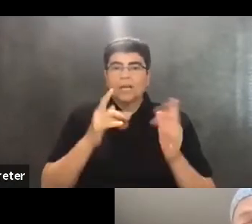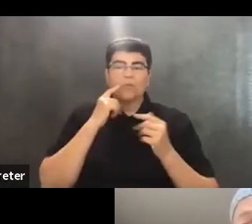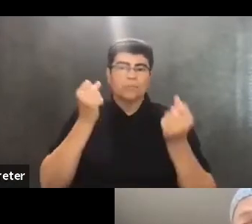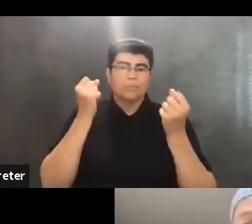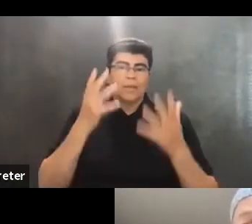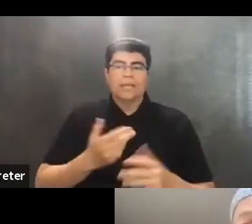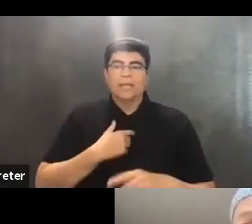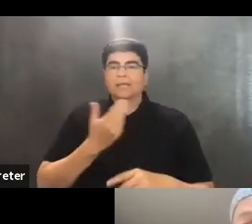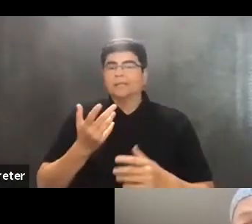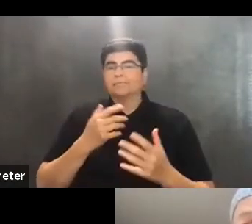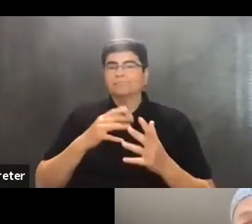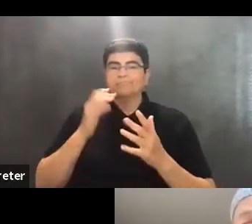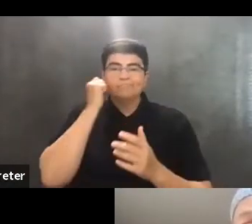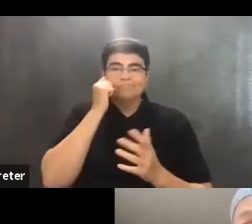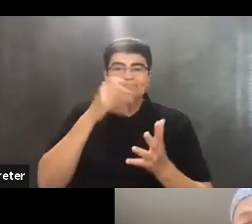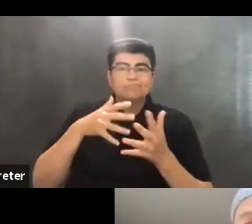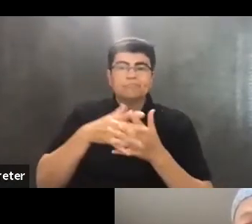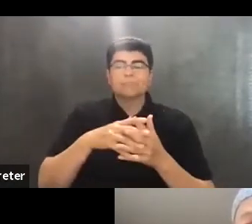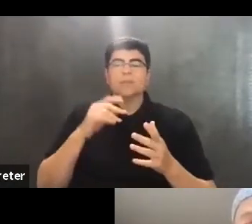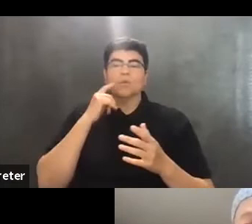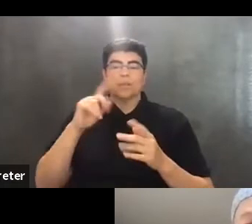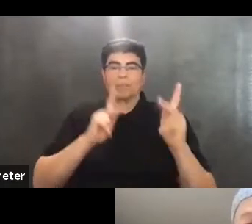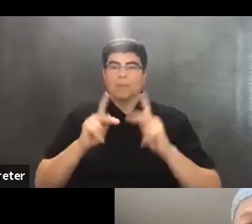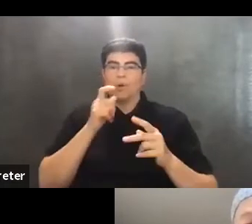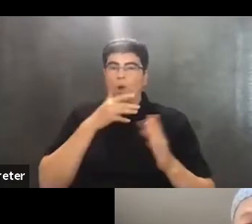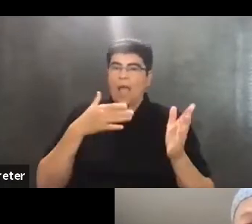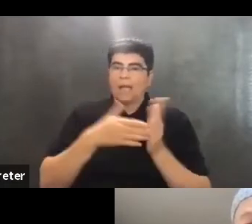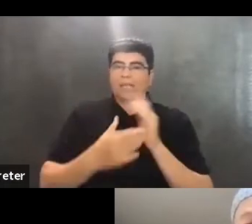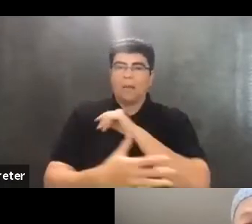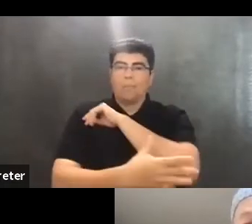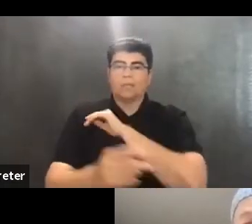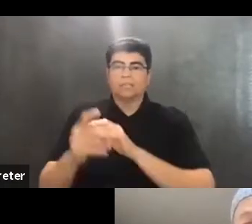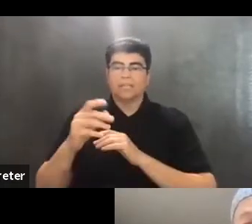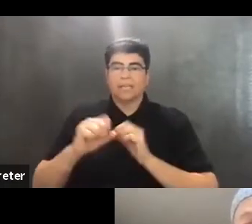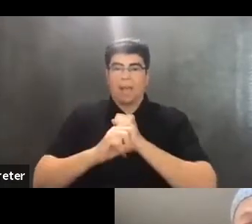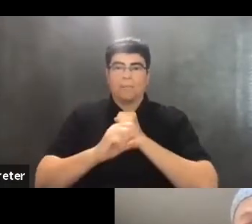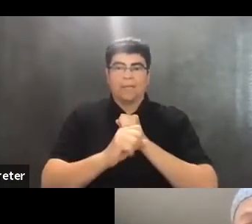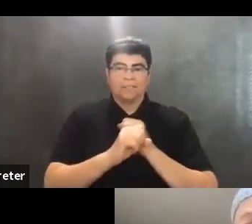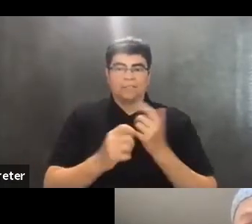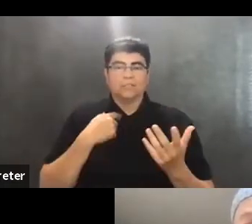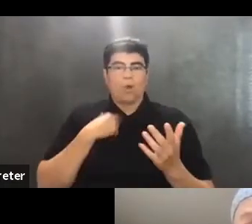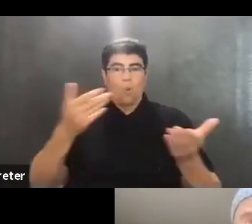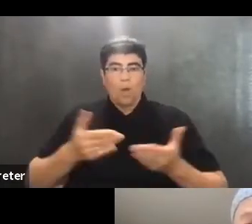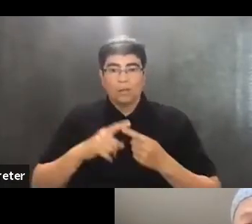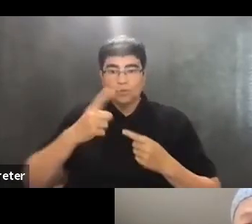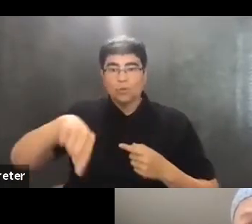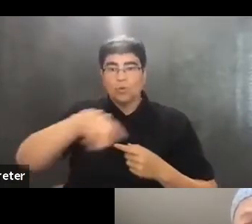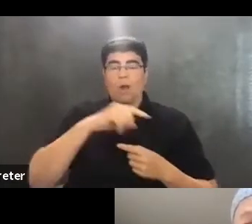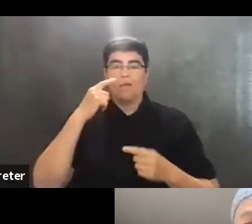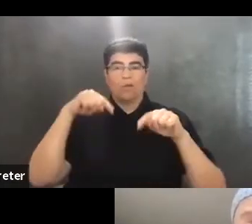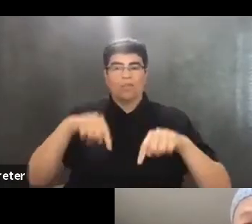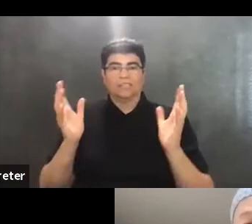refugee rights and anti-poverty campaigns. So welcome to you all for this conversation.